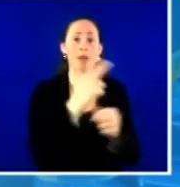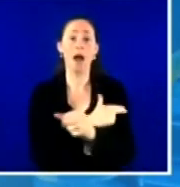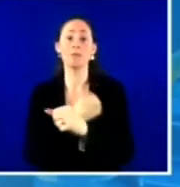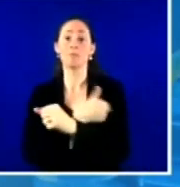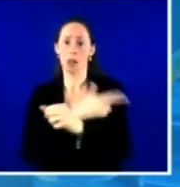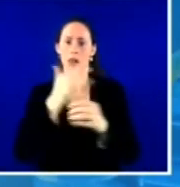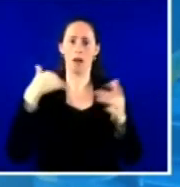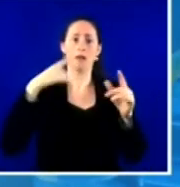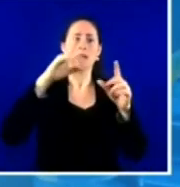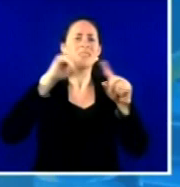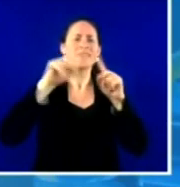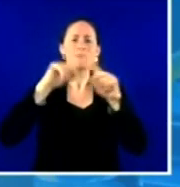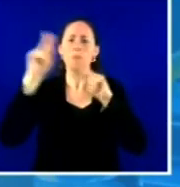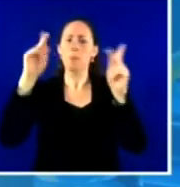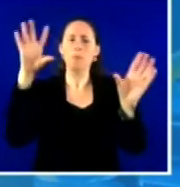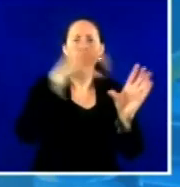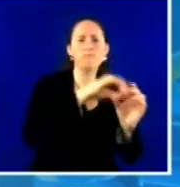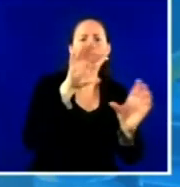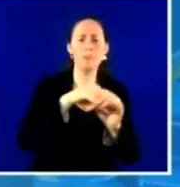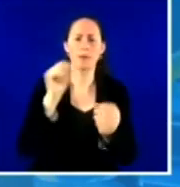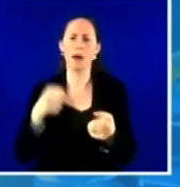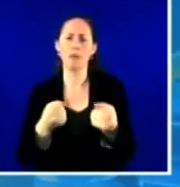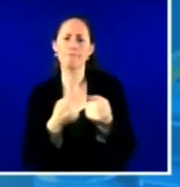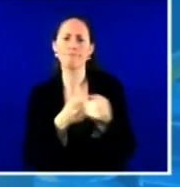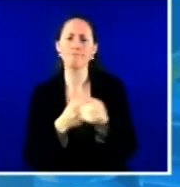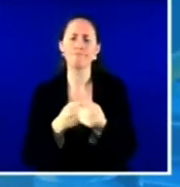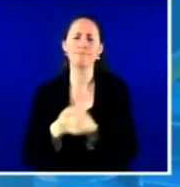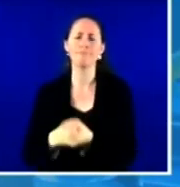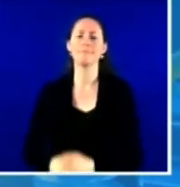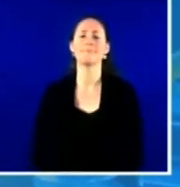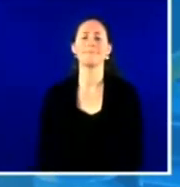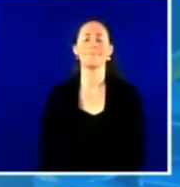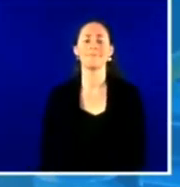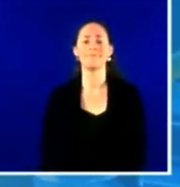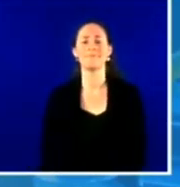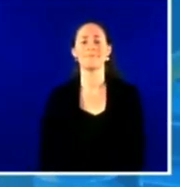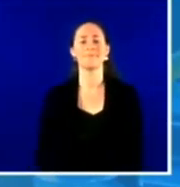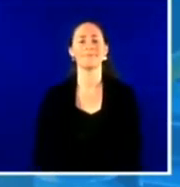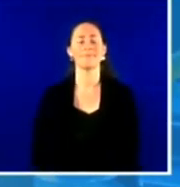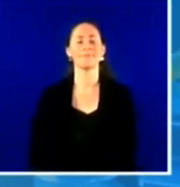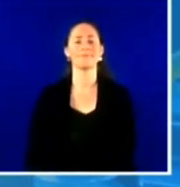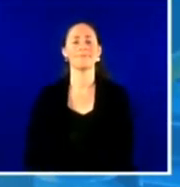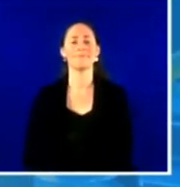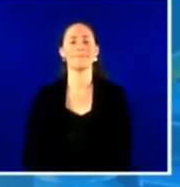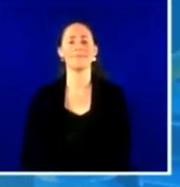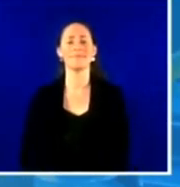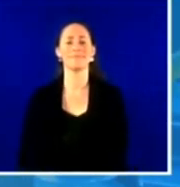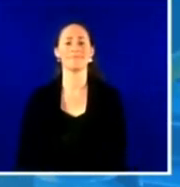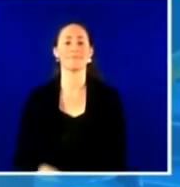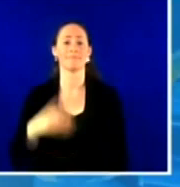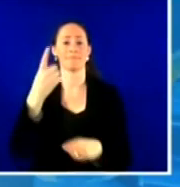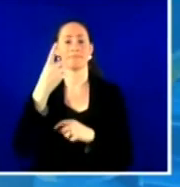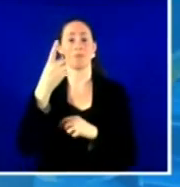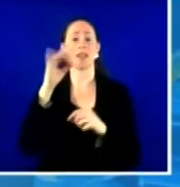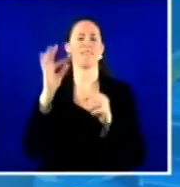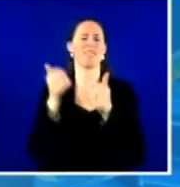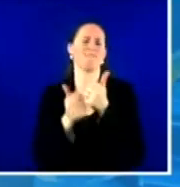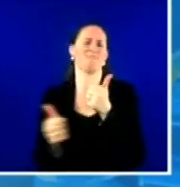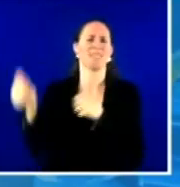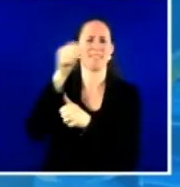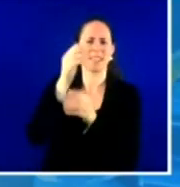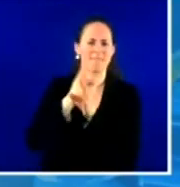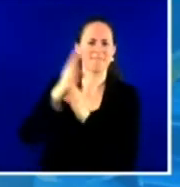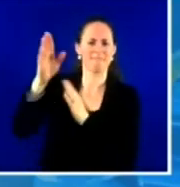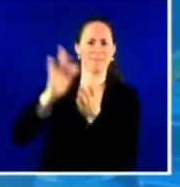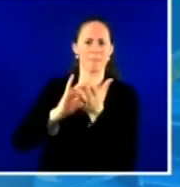-suite with our CEO, Kevin Slavin, our Chief Medical Officer, Dr. Joe Duffy, who allowed